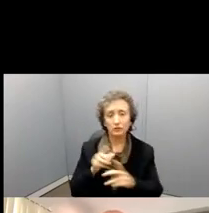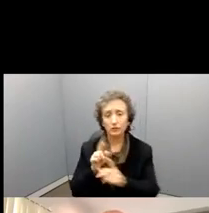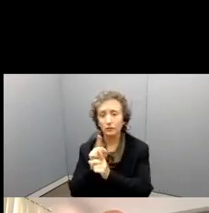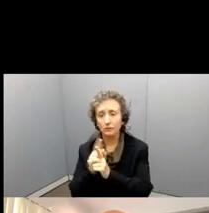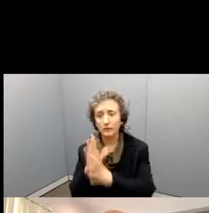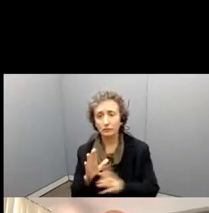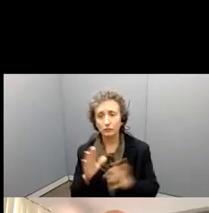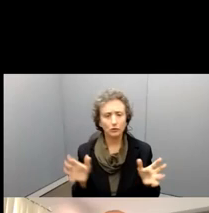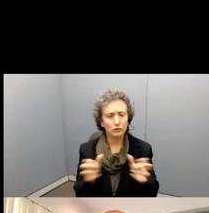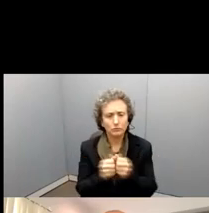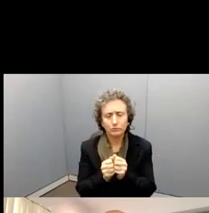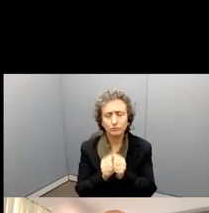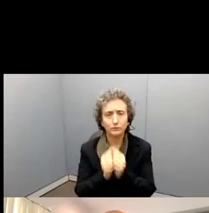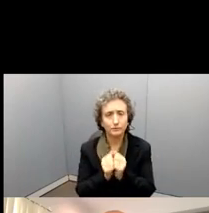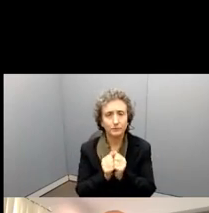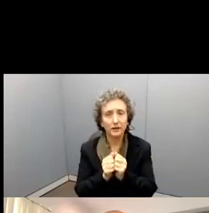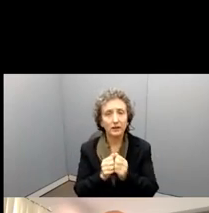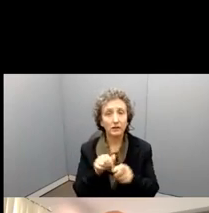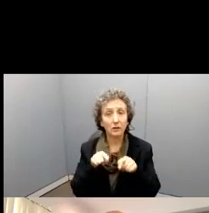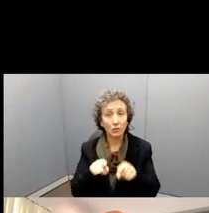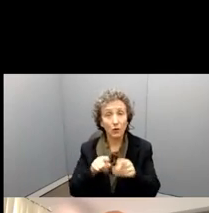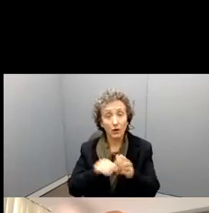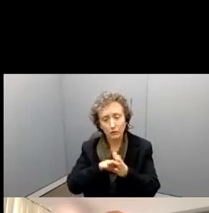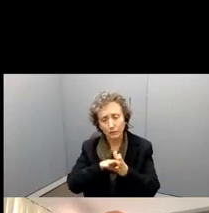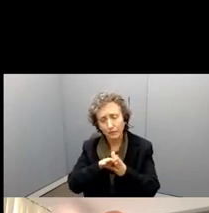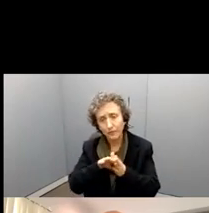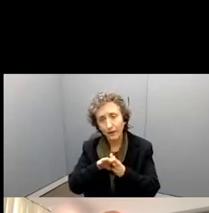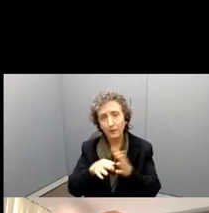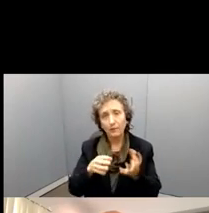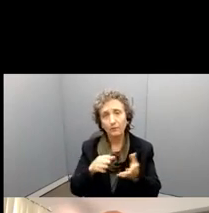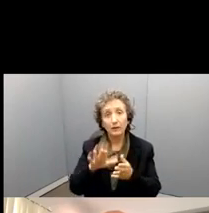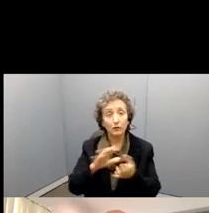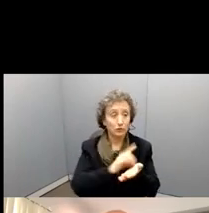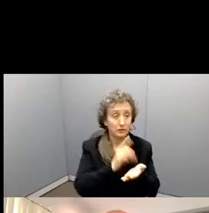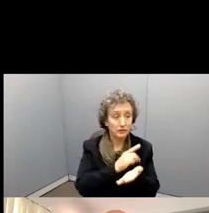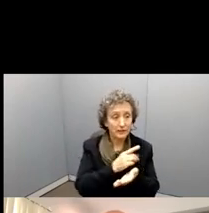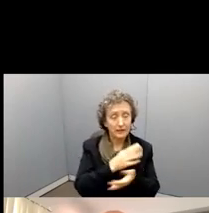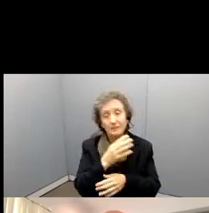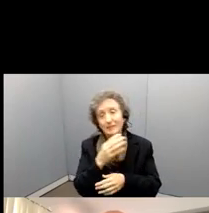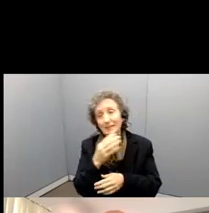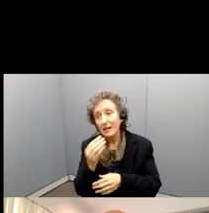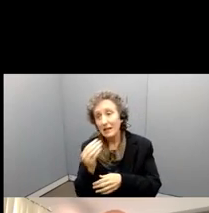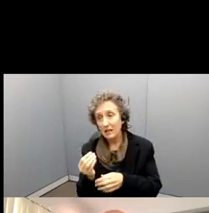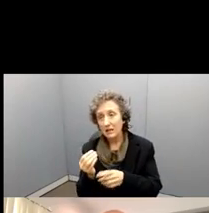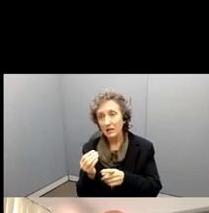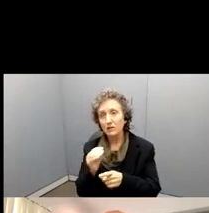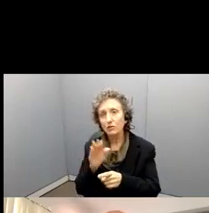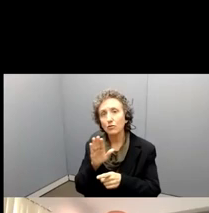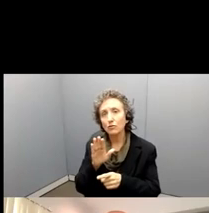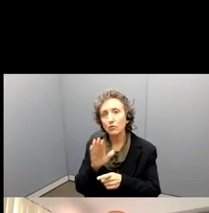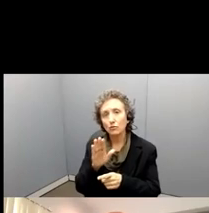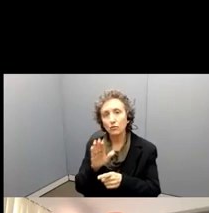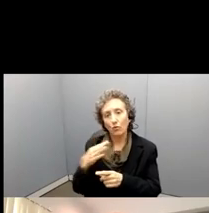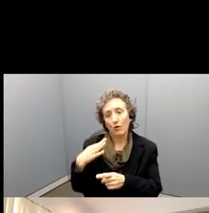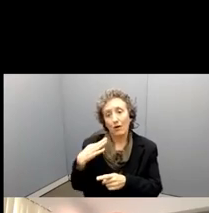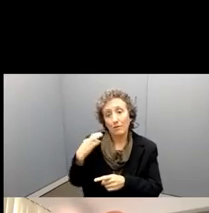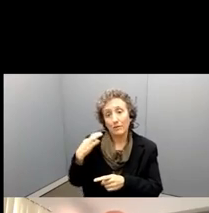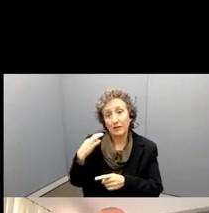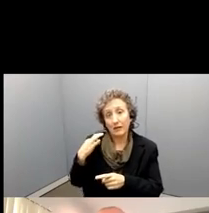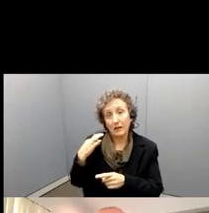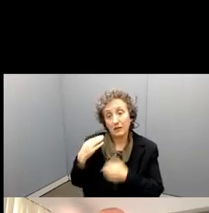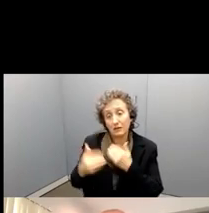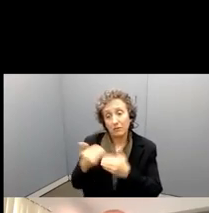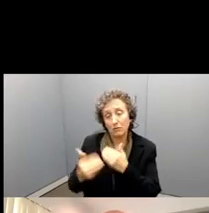as you're working with them, as you're developing not not only your dissertation proposal, but again, as you're applying for this, uh,